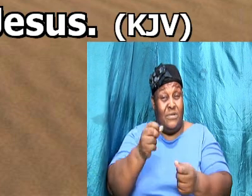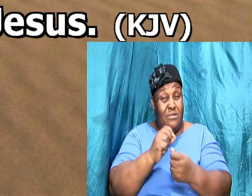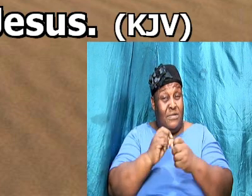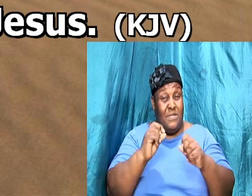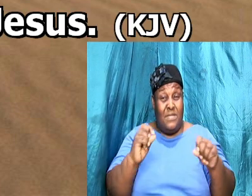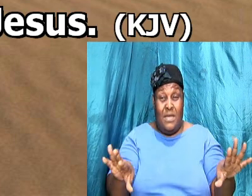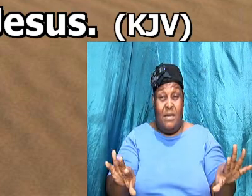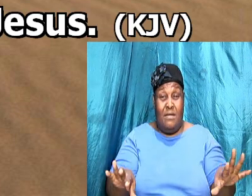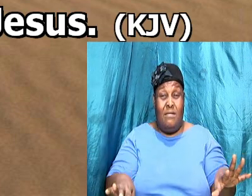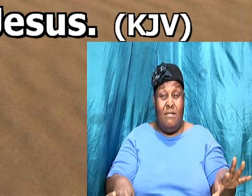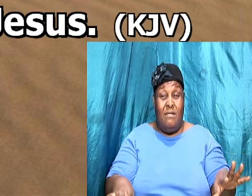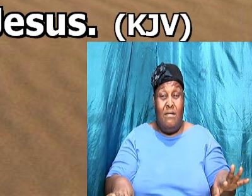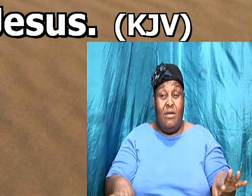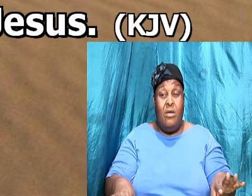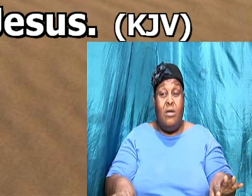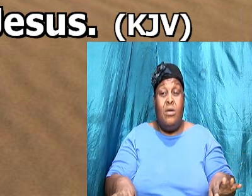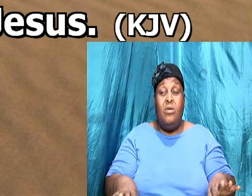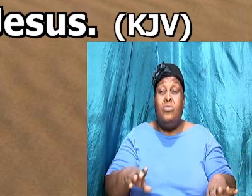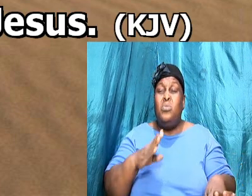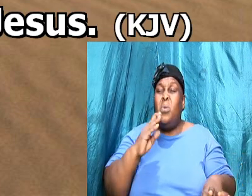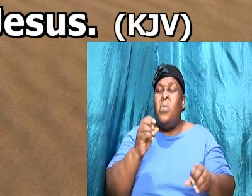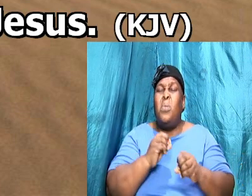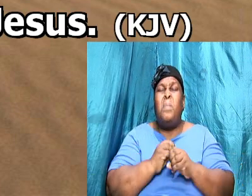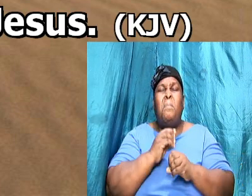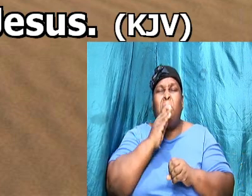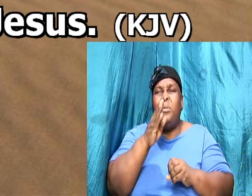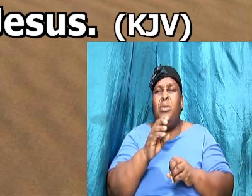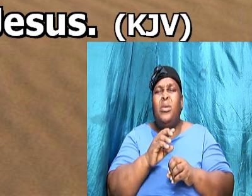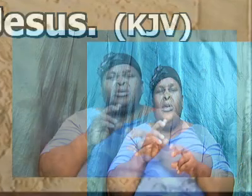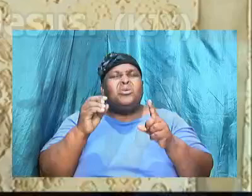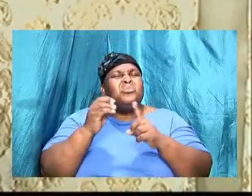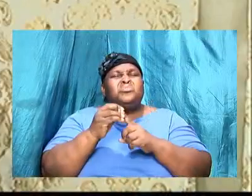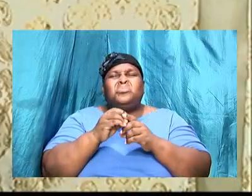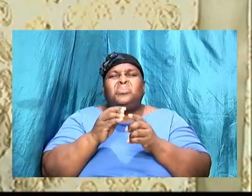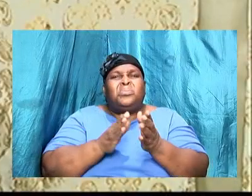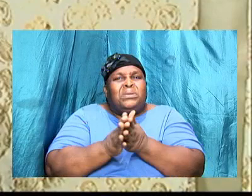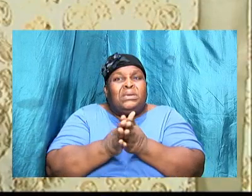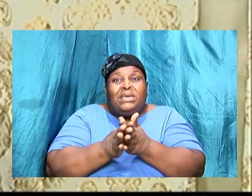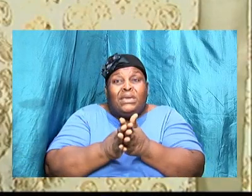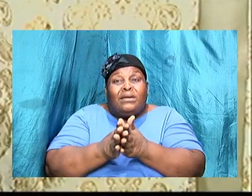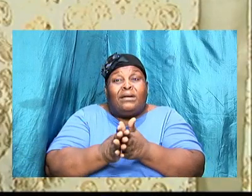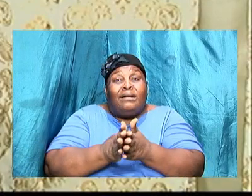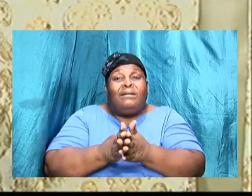In other words, don't be too eager for something to happen.